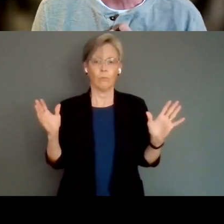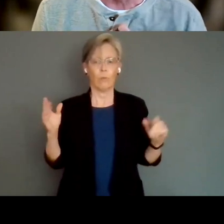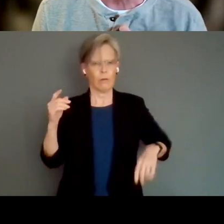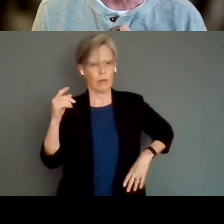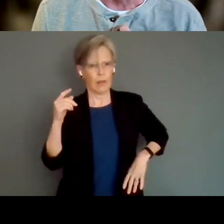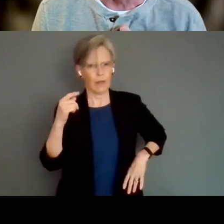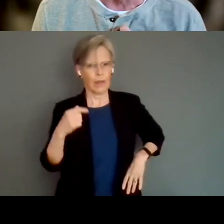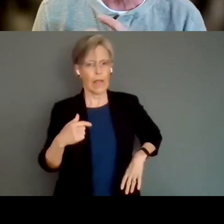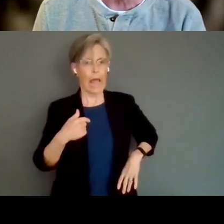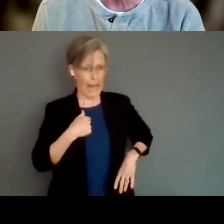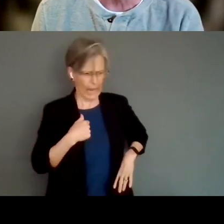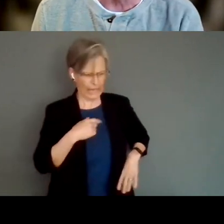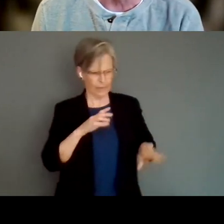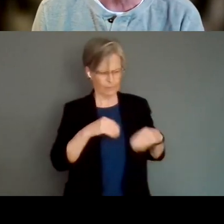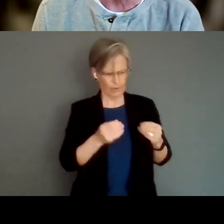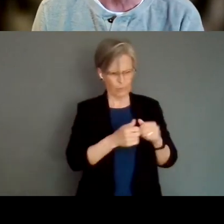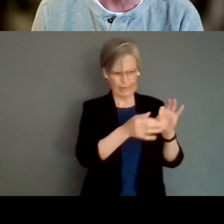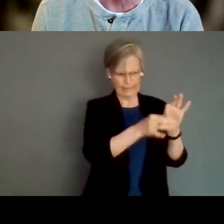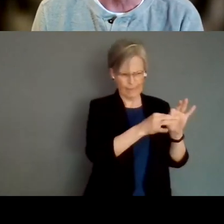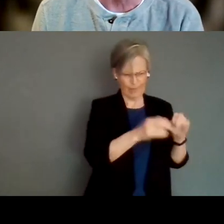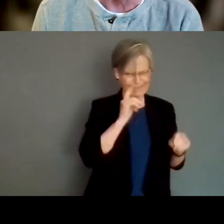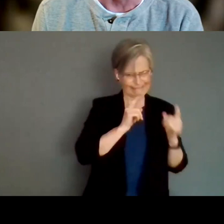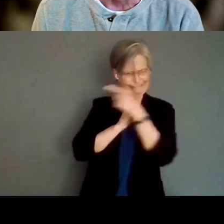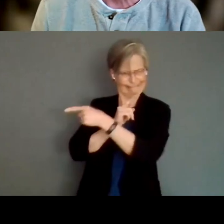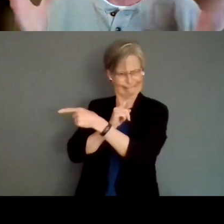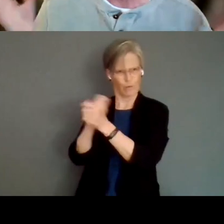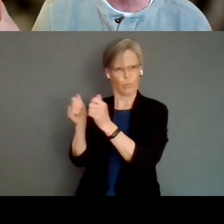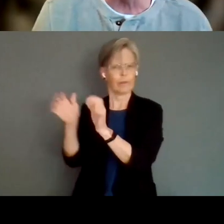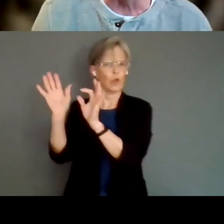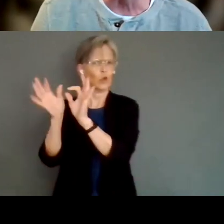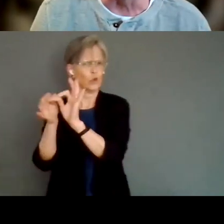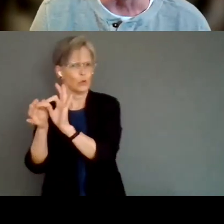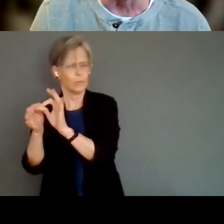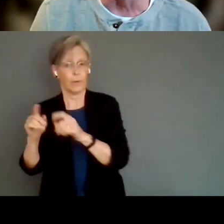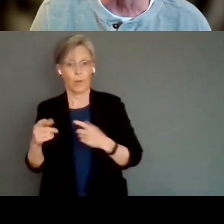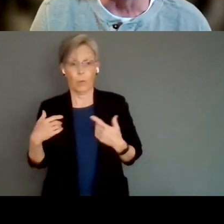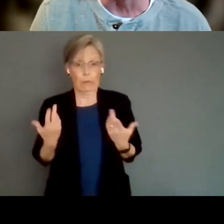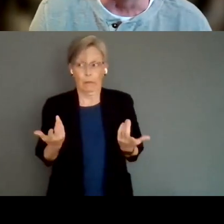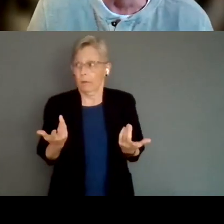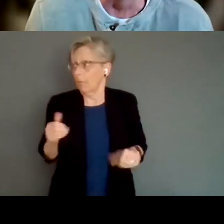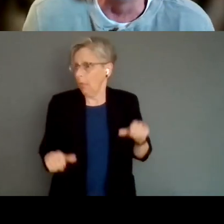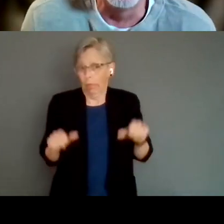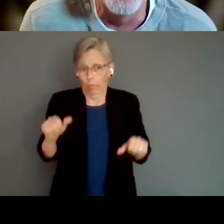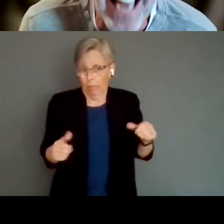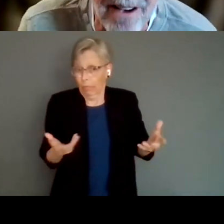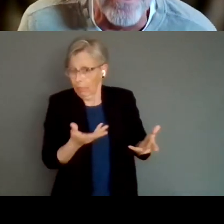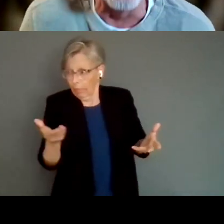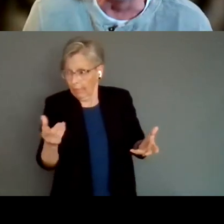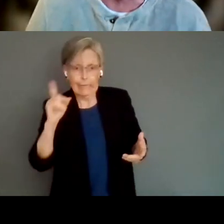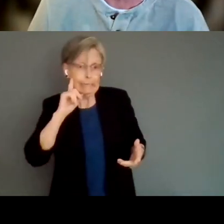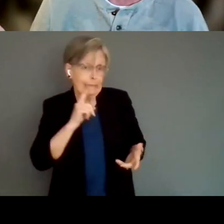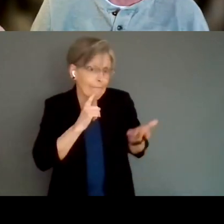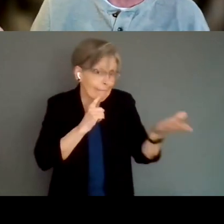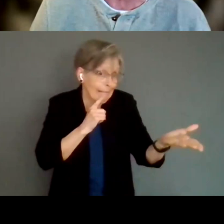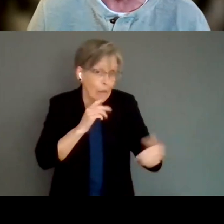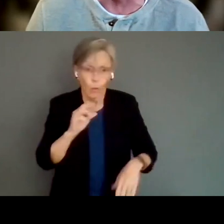I did captioning. I think he did ASL interpretation. But we had no idea whether there was anybody deaf who